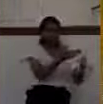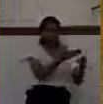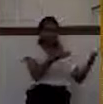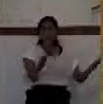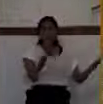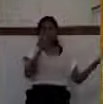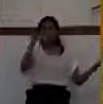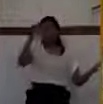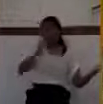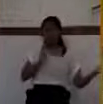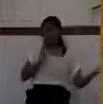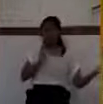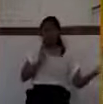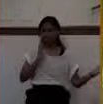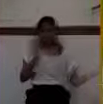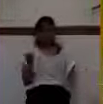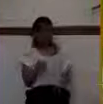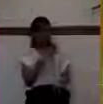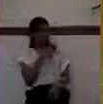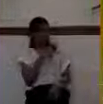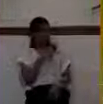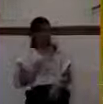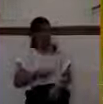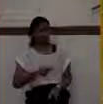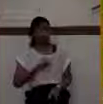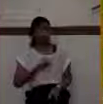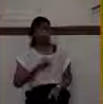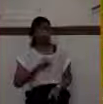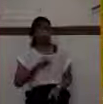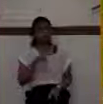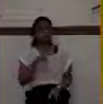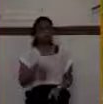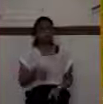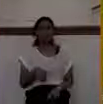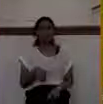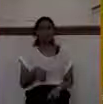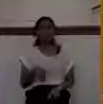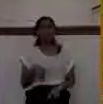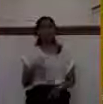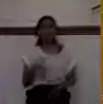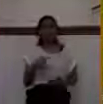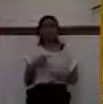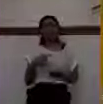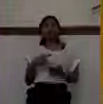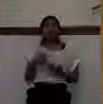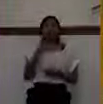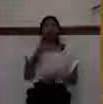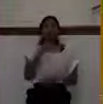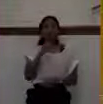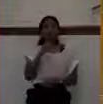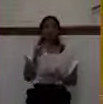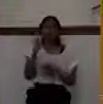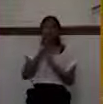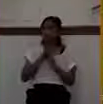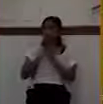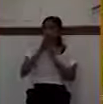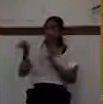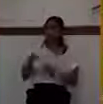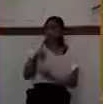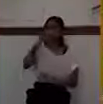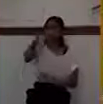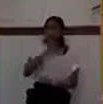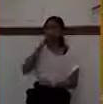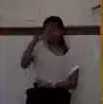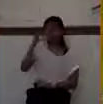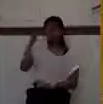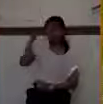you see. And it's the logic of the verse, do not worship any other God, for the Lord, whose name is